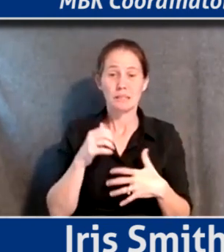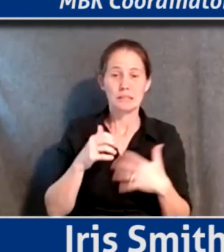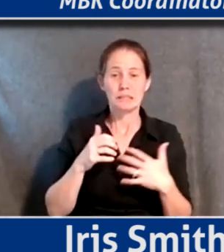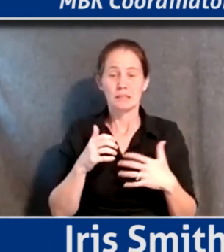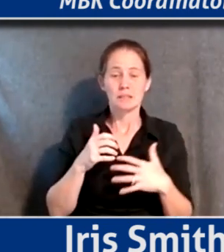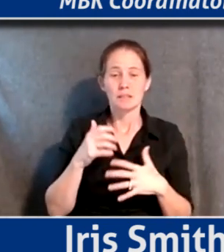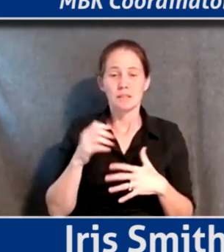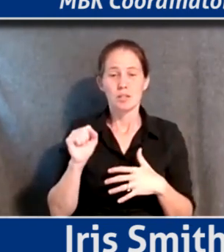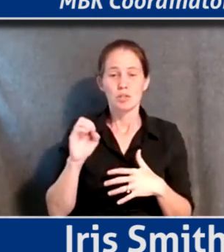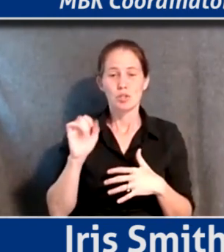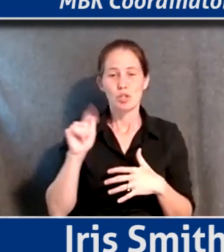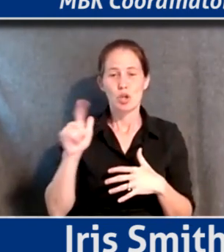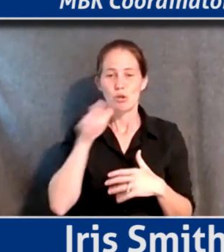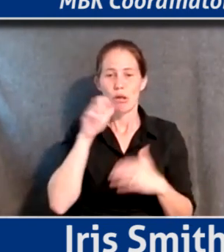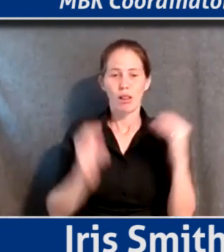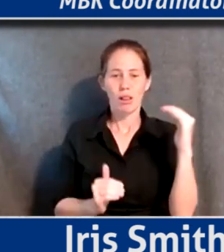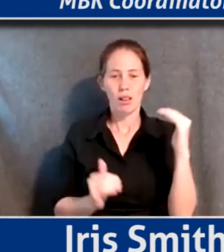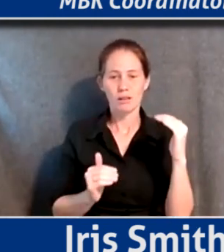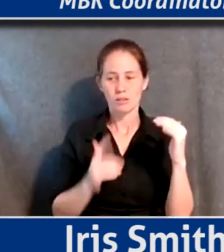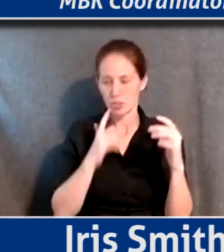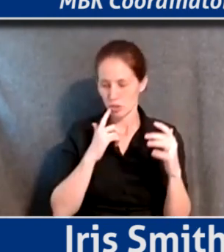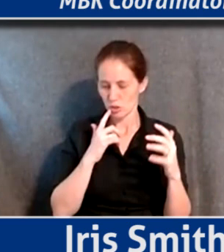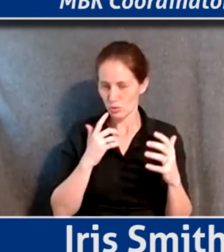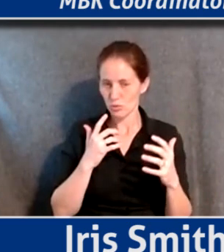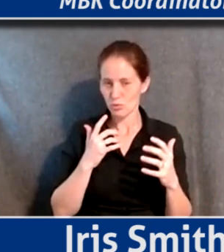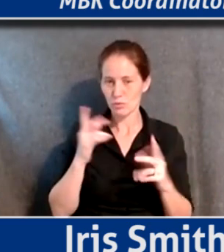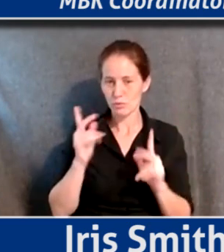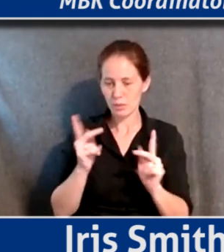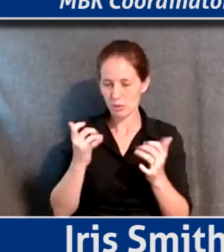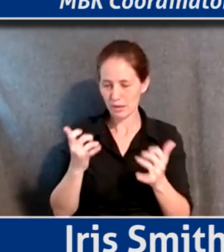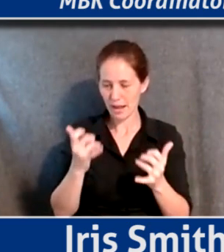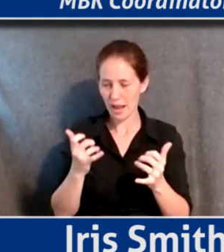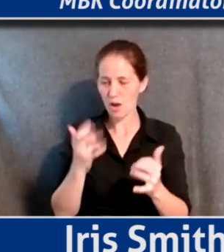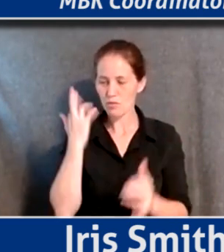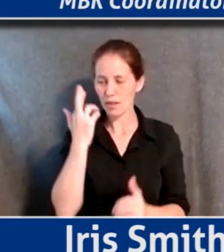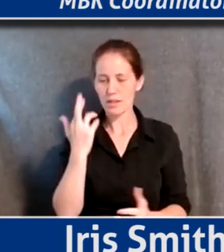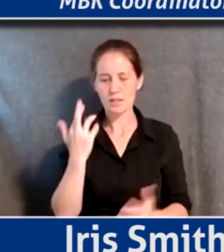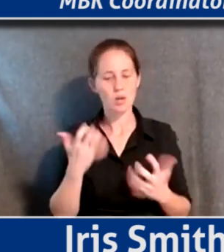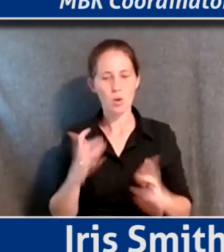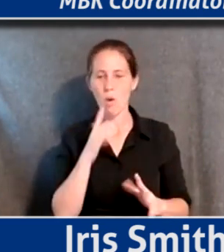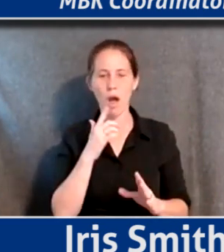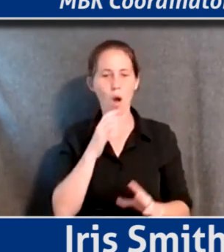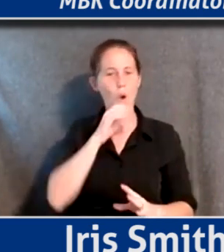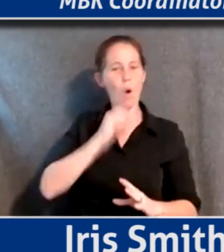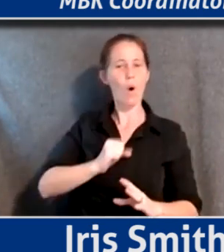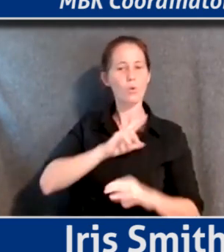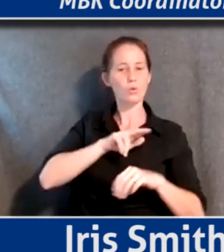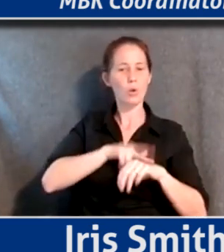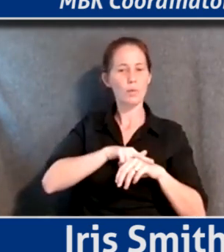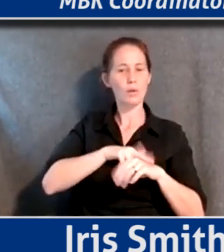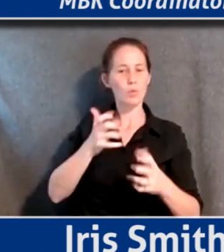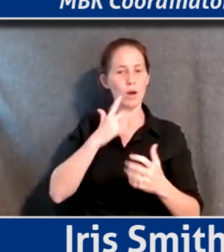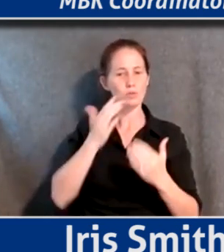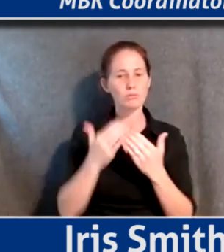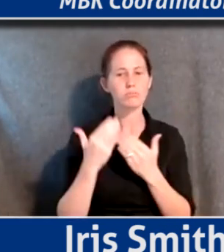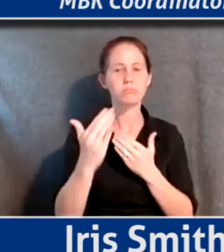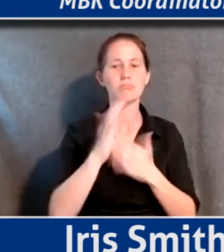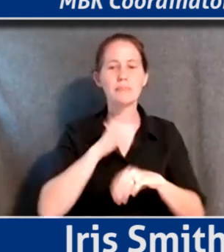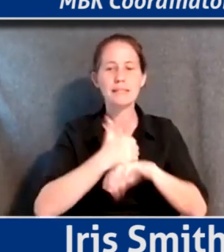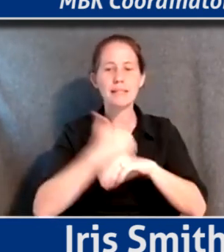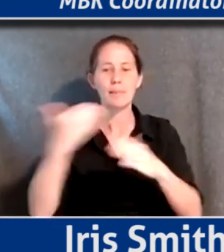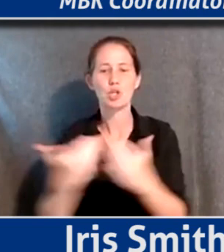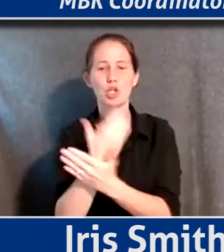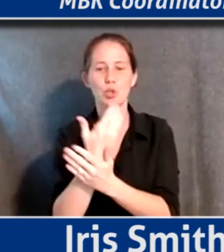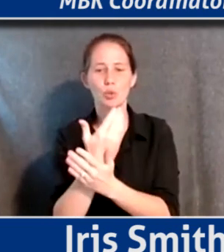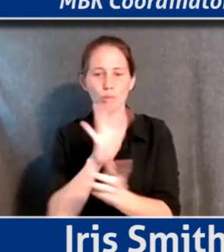of wanting to, you know, not go back to the old normal, but to create something new. So I think that, you know, this is an